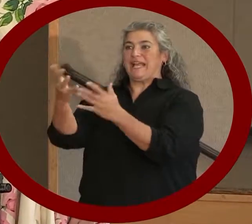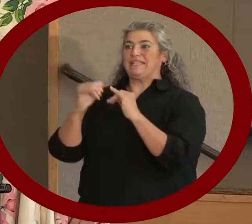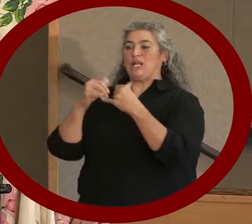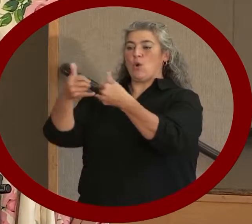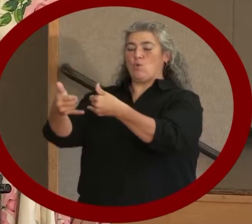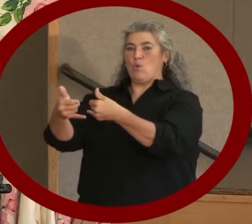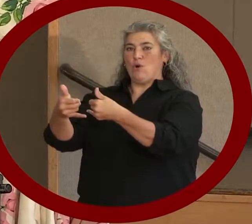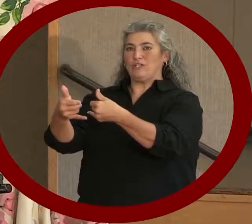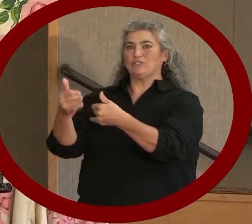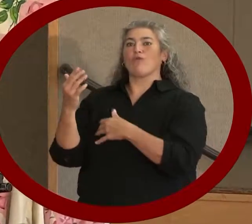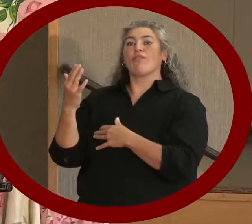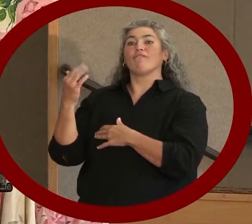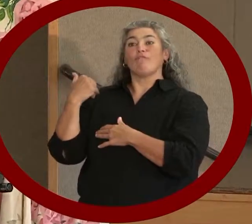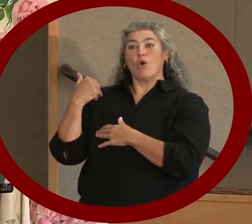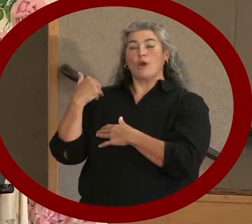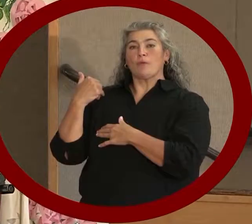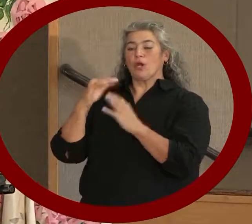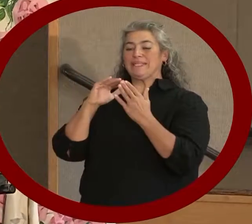Roseanne.